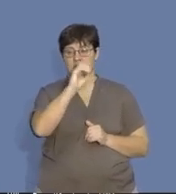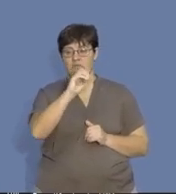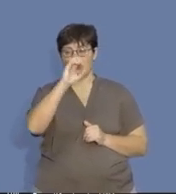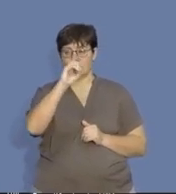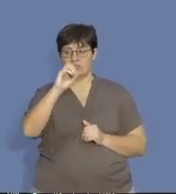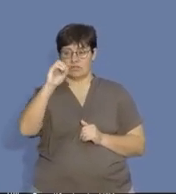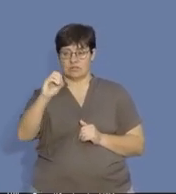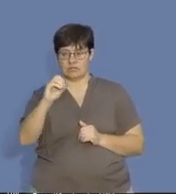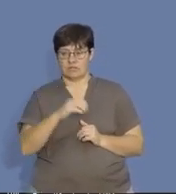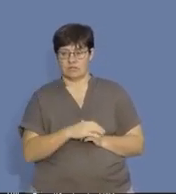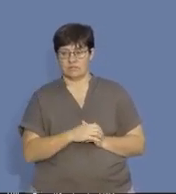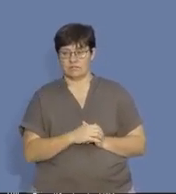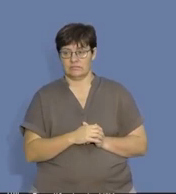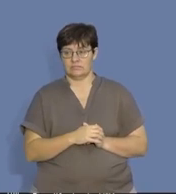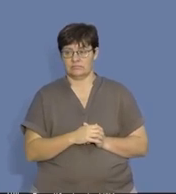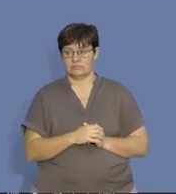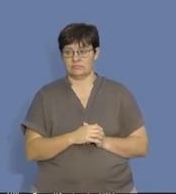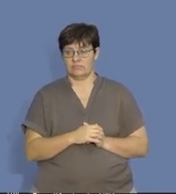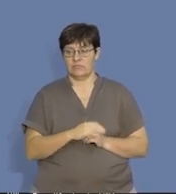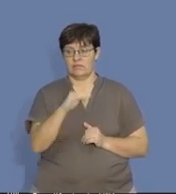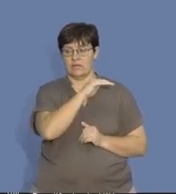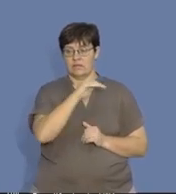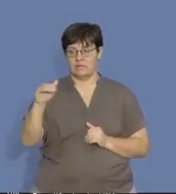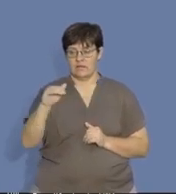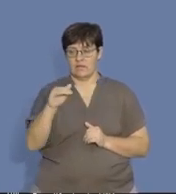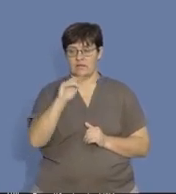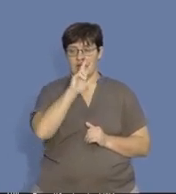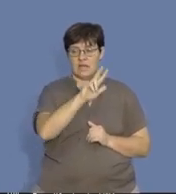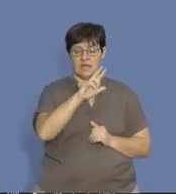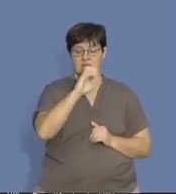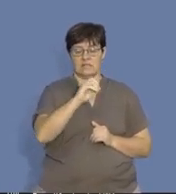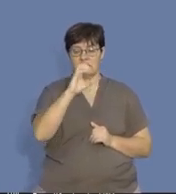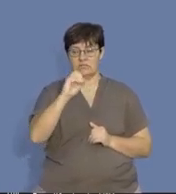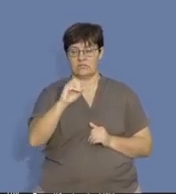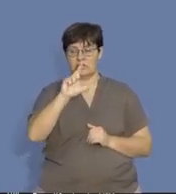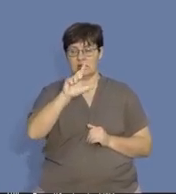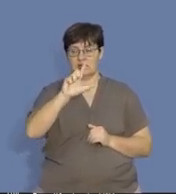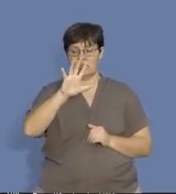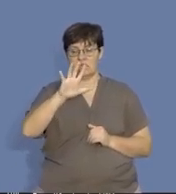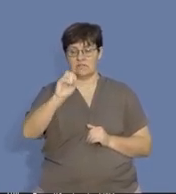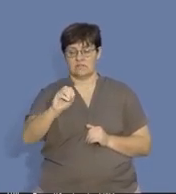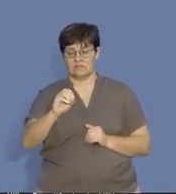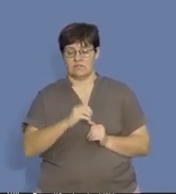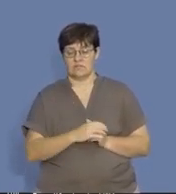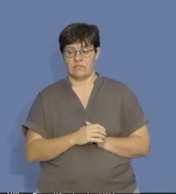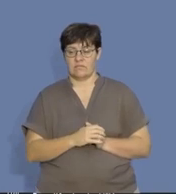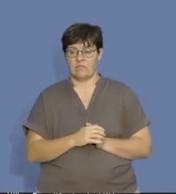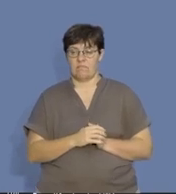total earnings, 383,000 divided by 800